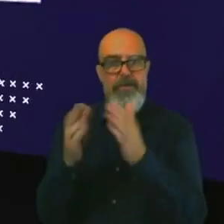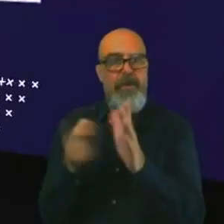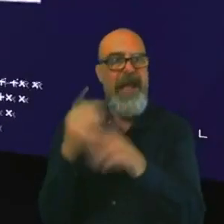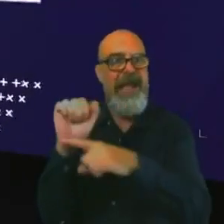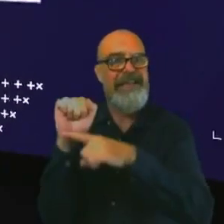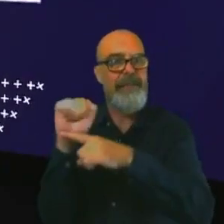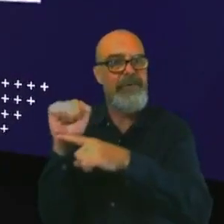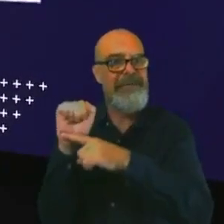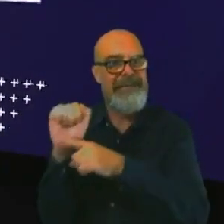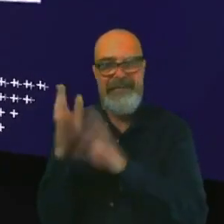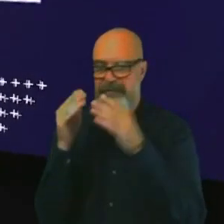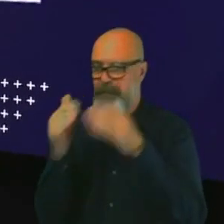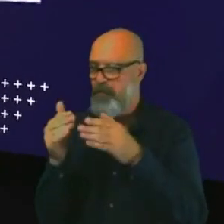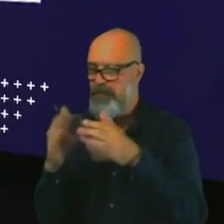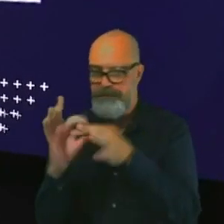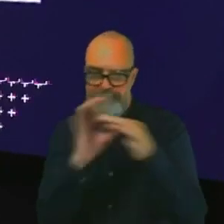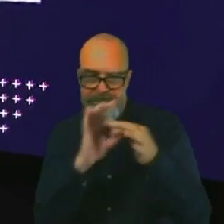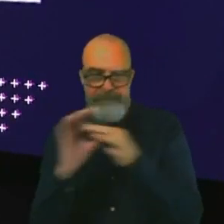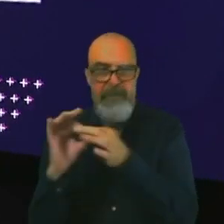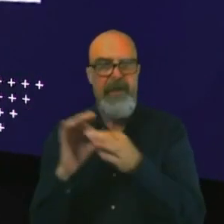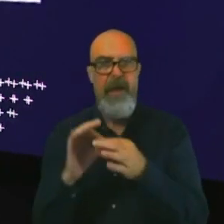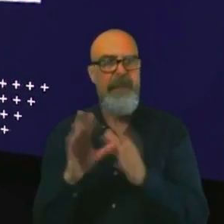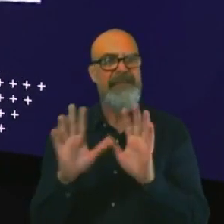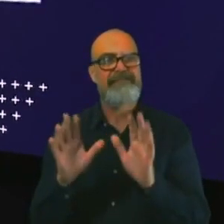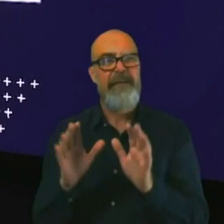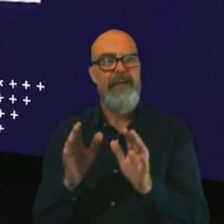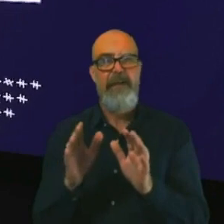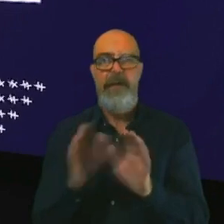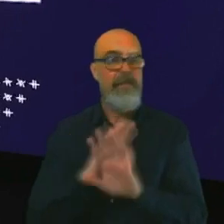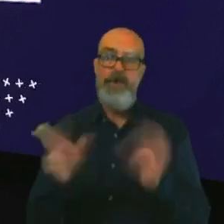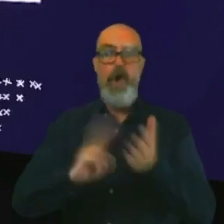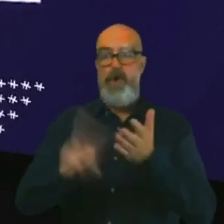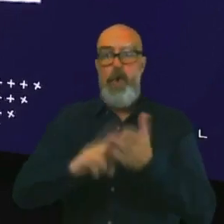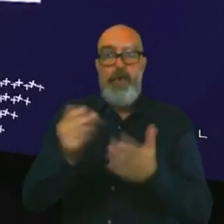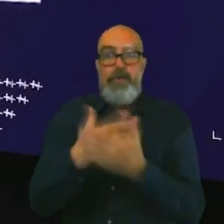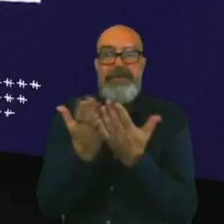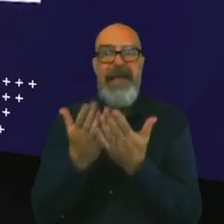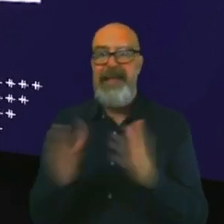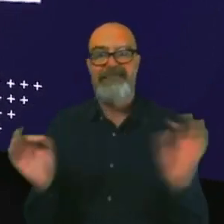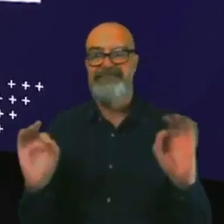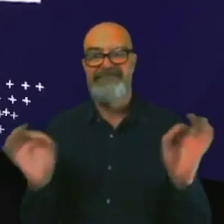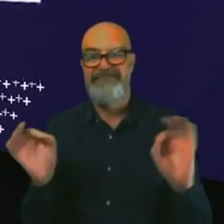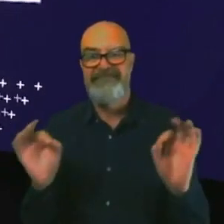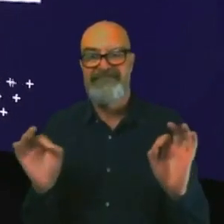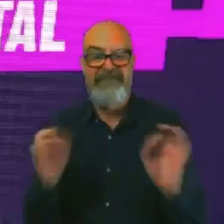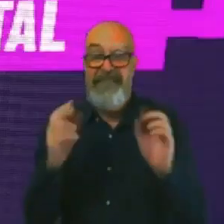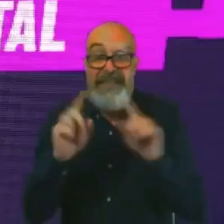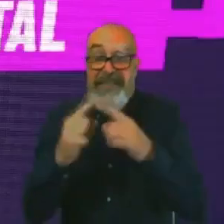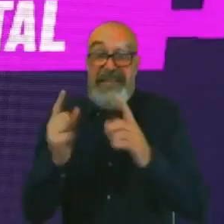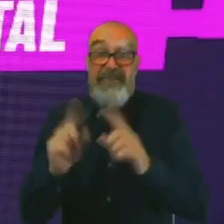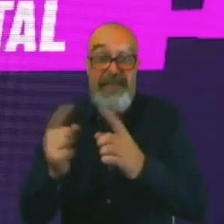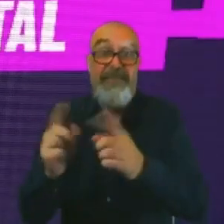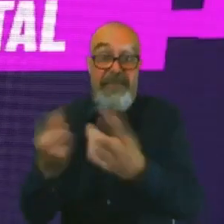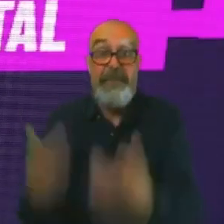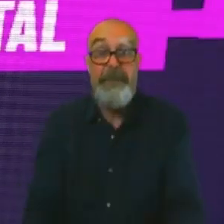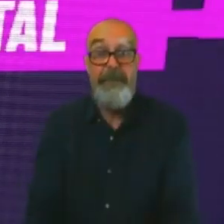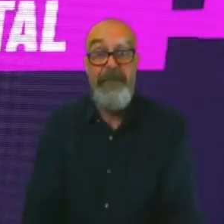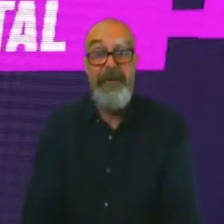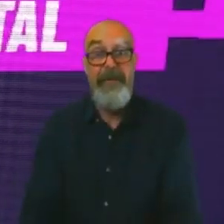And yeah, there isn't really a typical day, I don't think. Gosh. So what do you do today? Well,